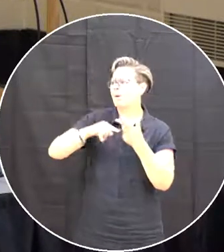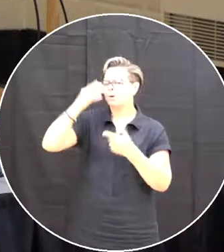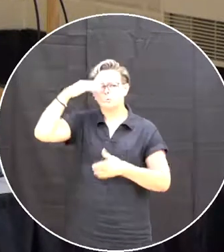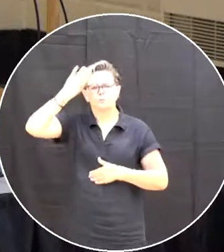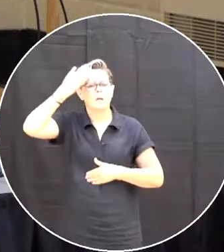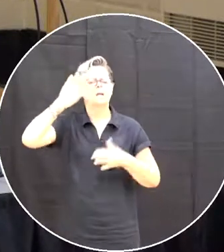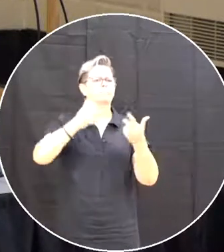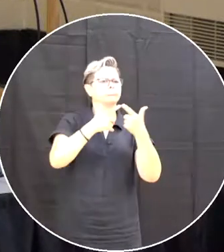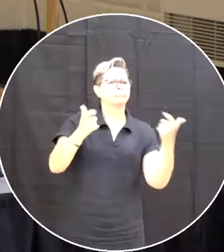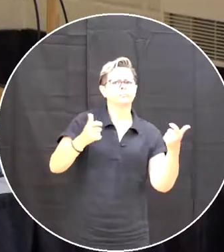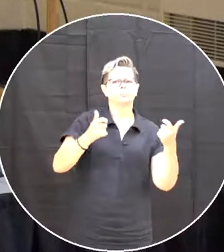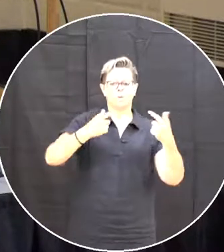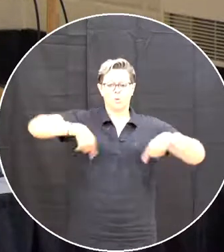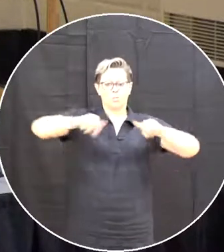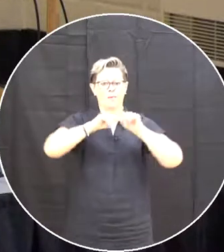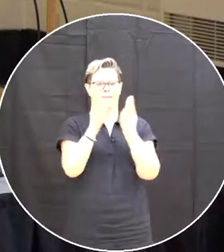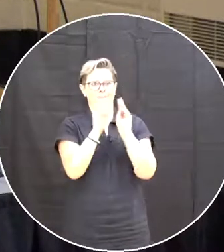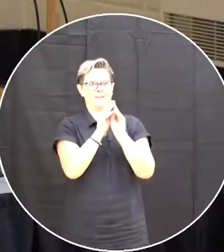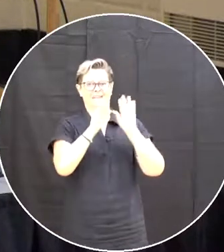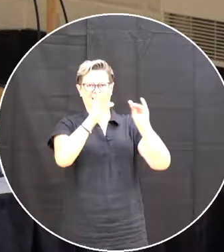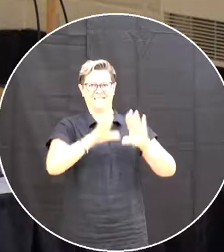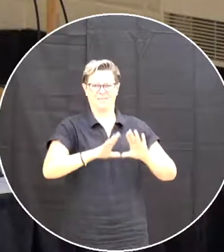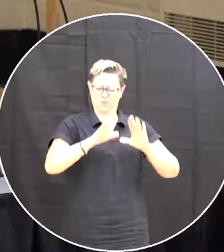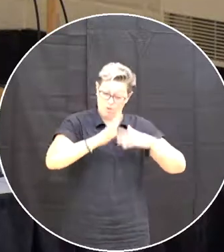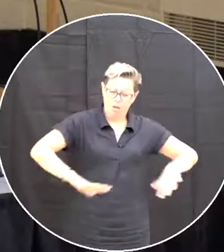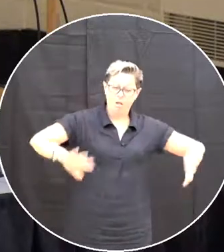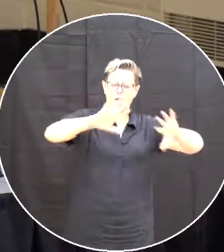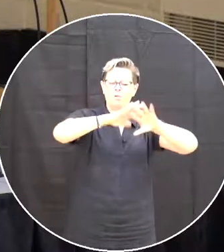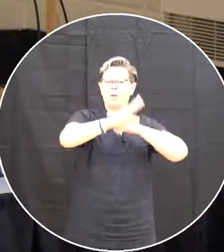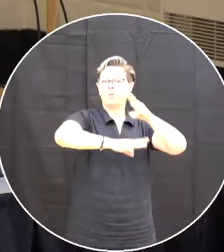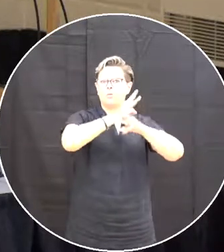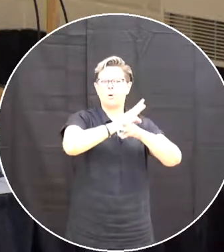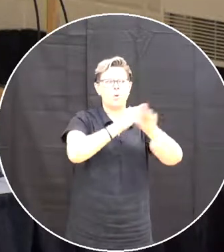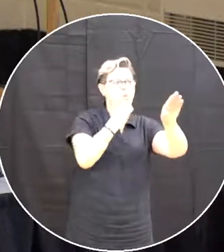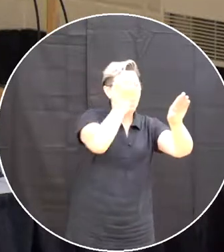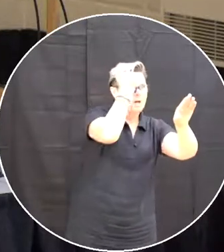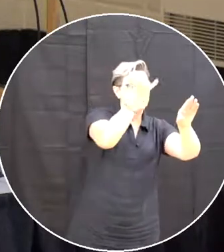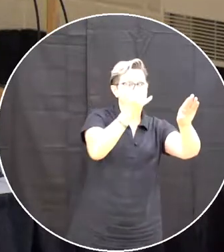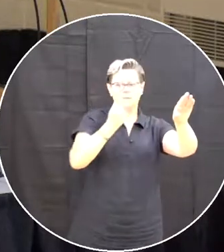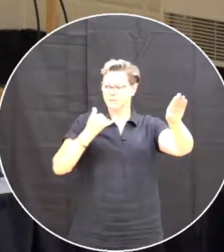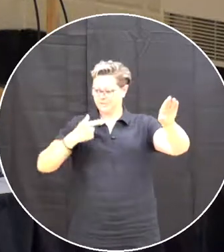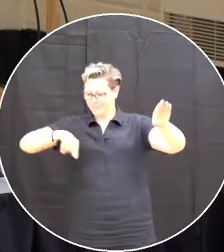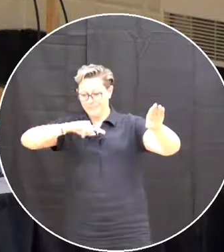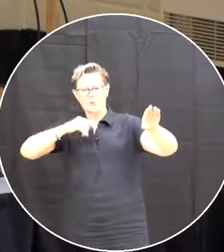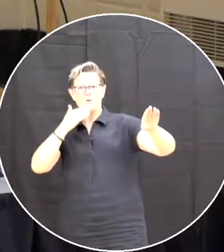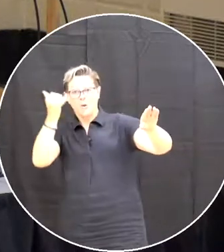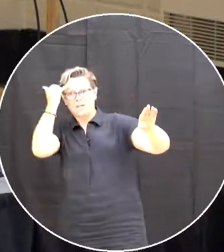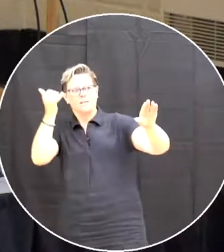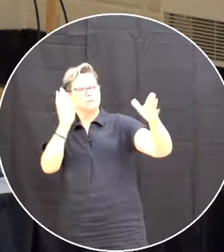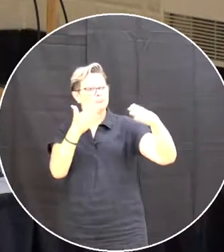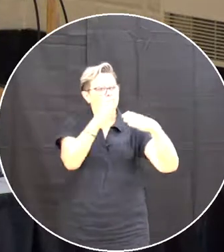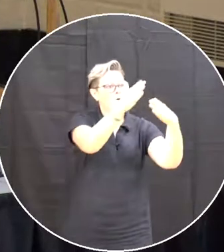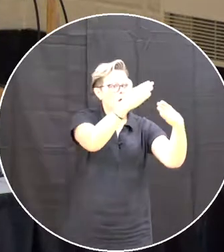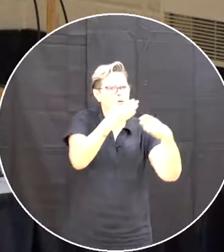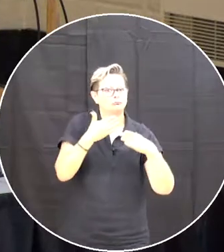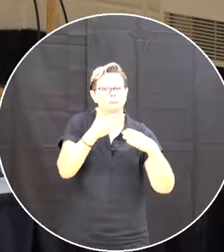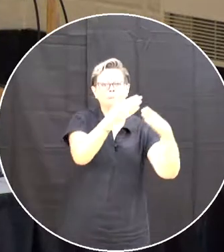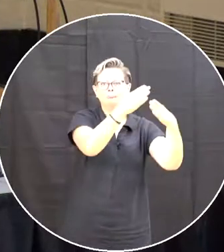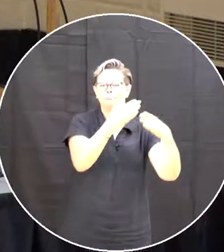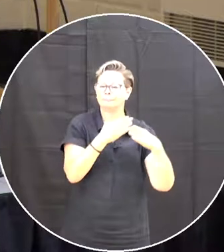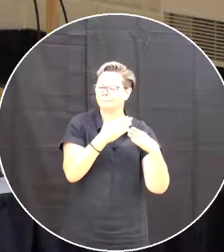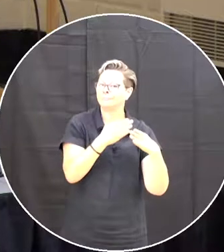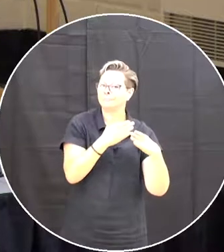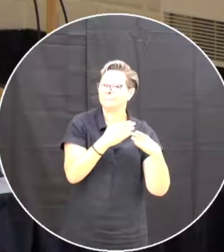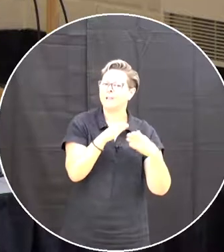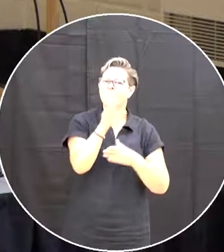sessions With teachers from around the globe They've got good ideas We've got good ideas We take them back Um But But to answer